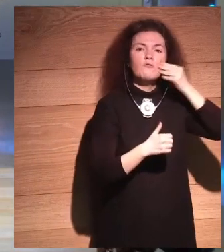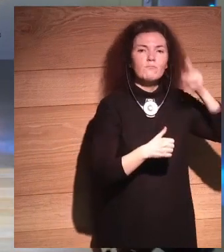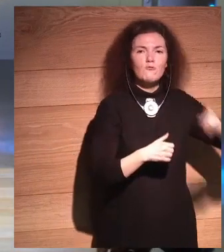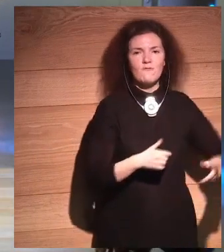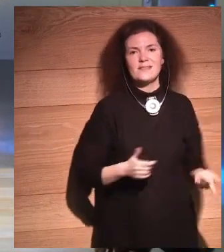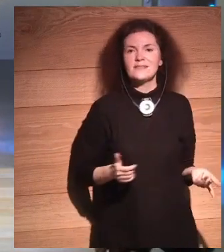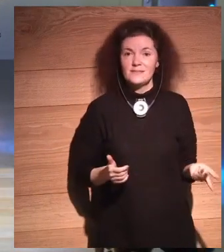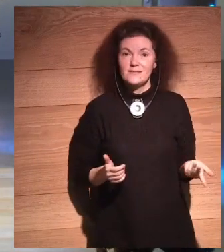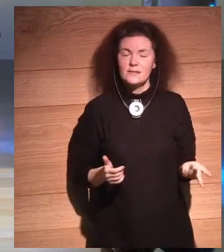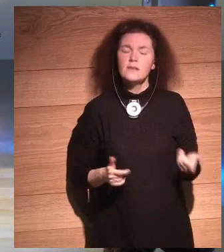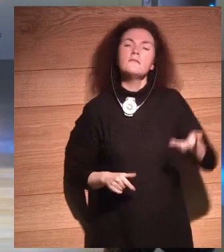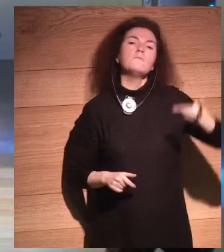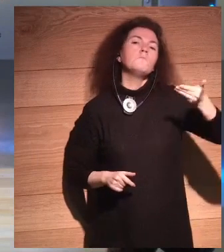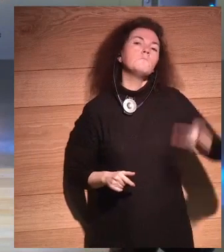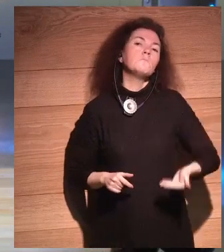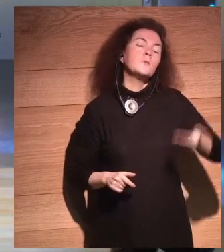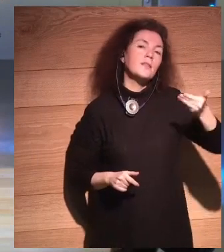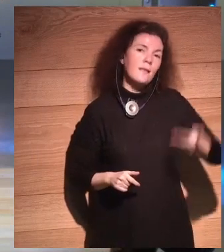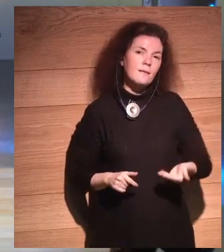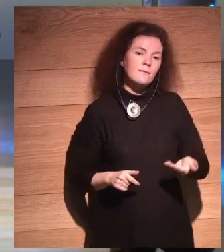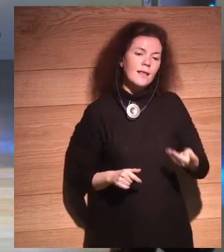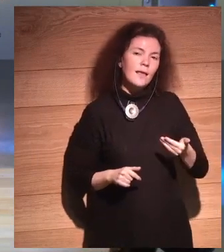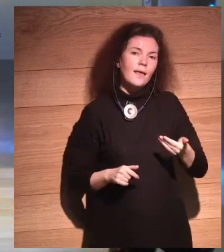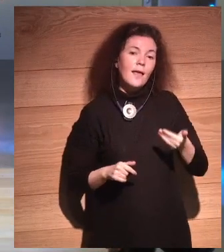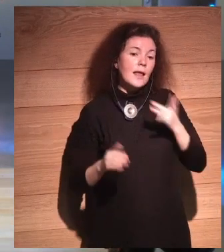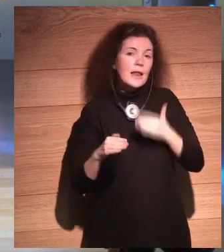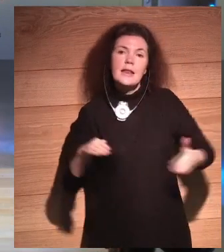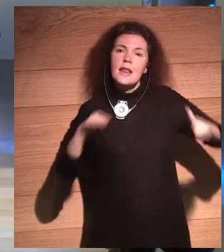It's very important that we put this on equal footing. 50-50.